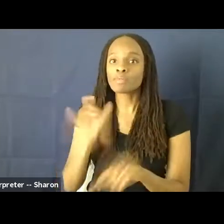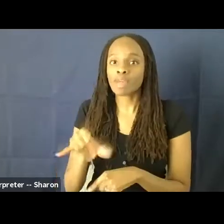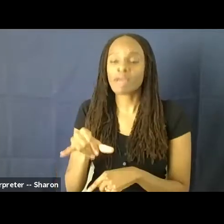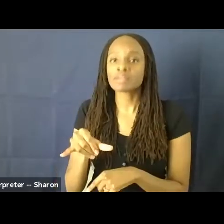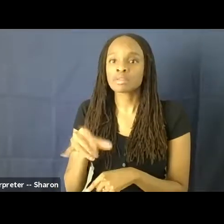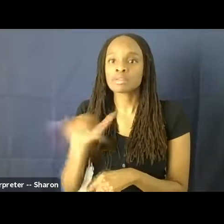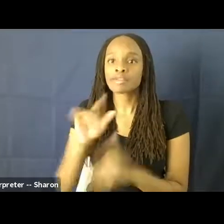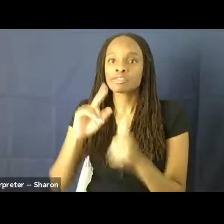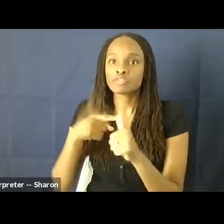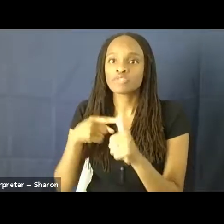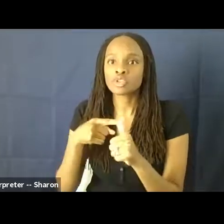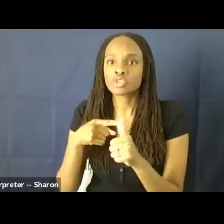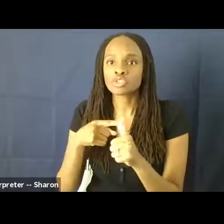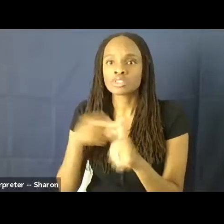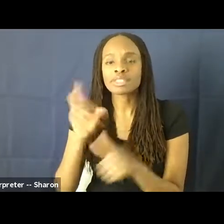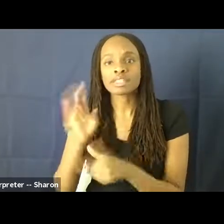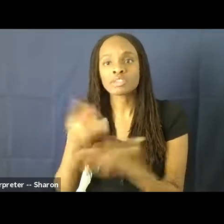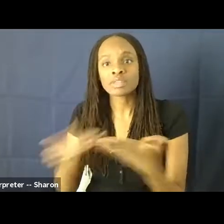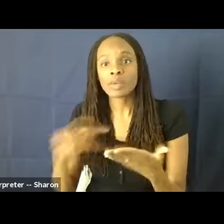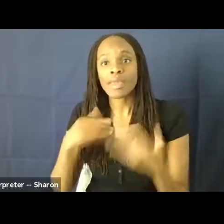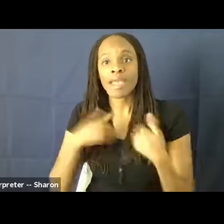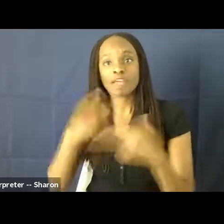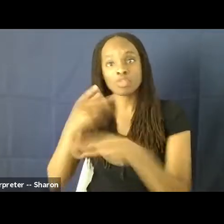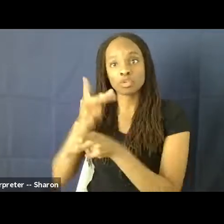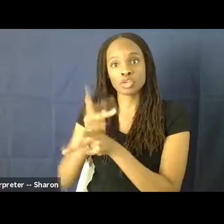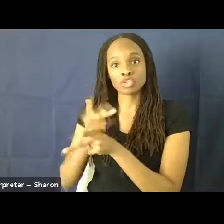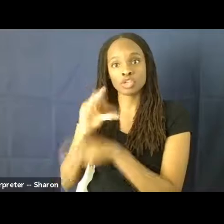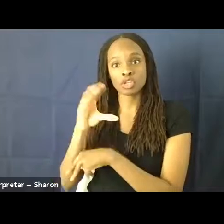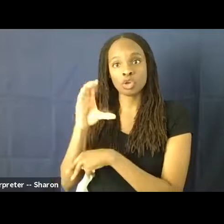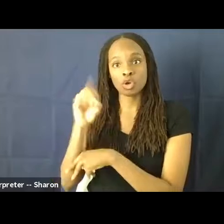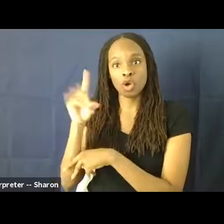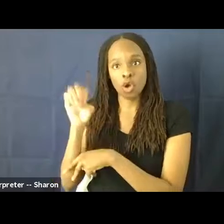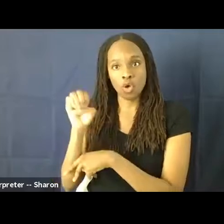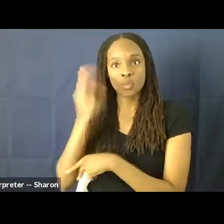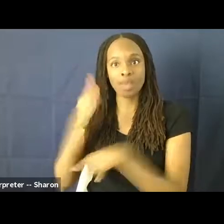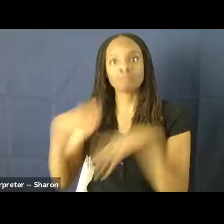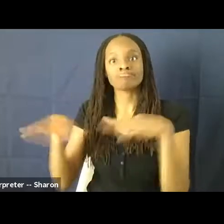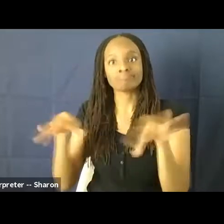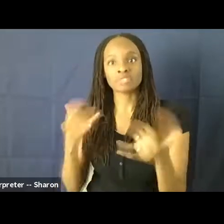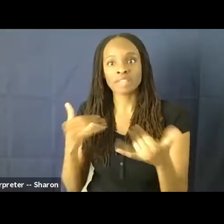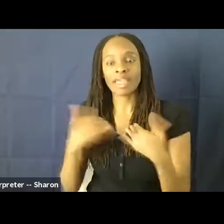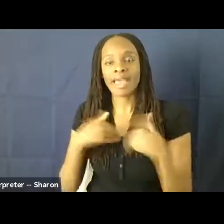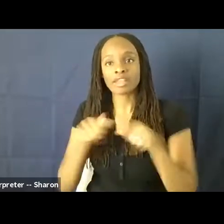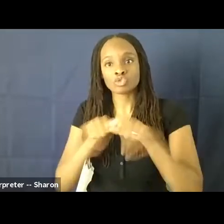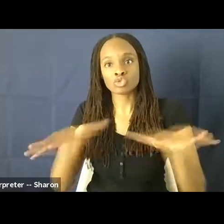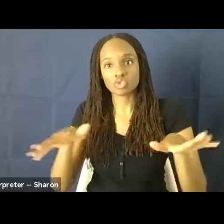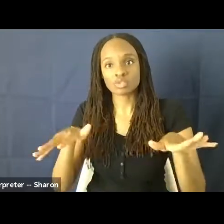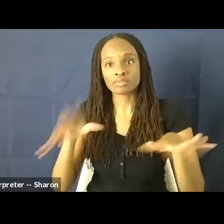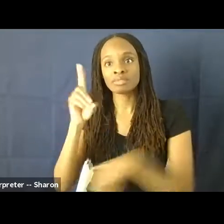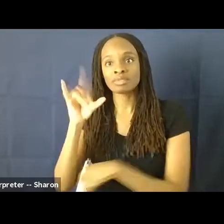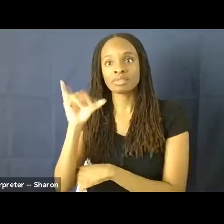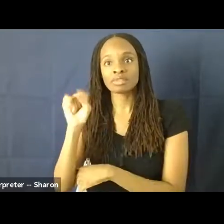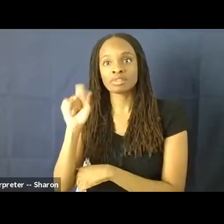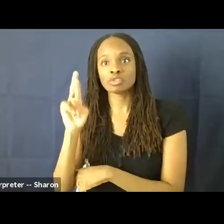disbursement of historical stuff is we have the production code, which we'll talk about today. There were distribution bans. There was specific race-based